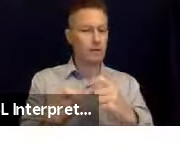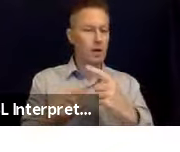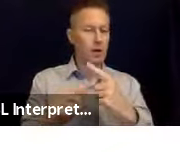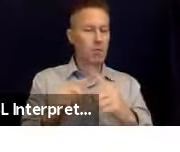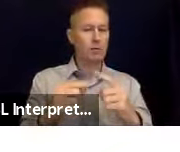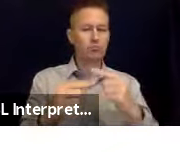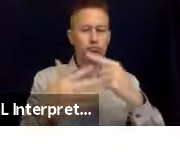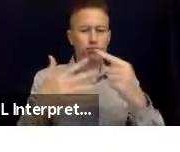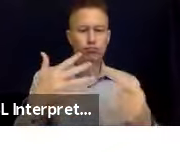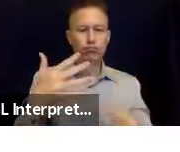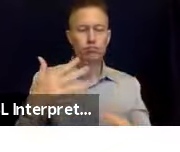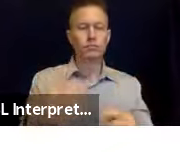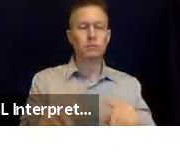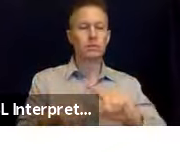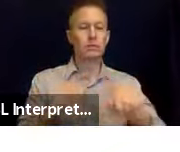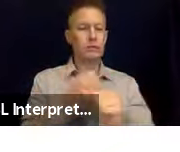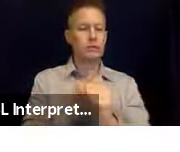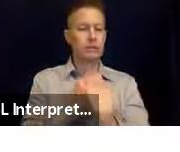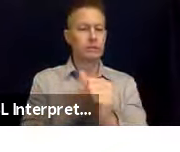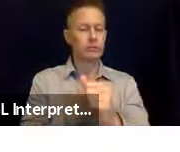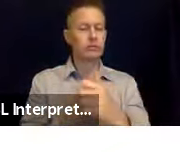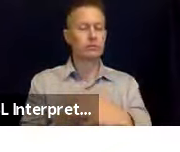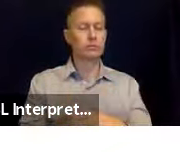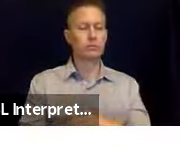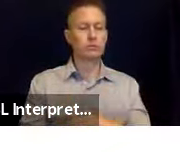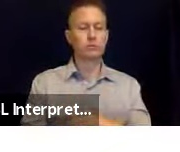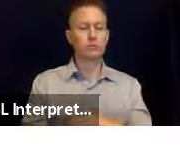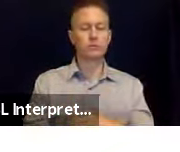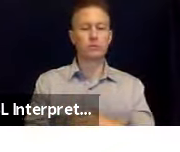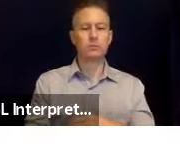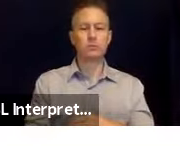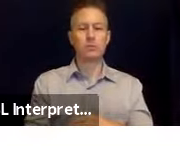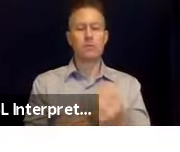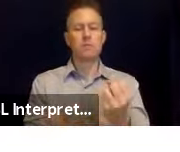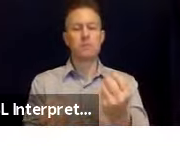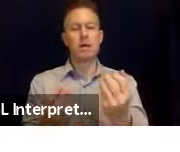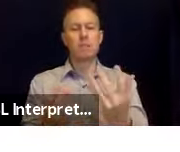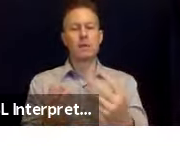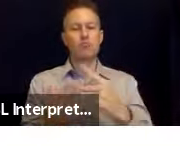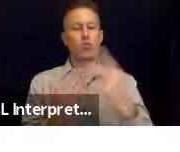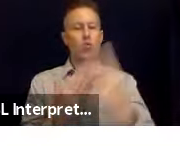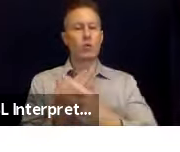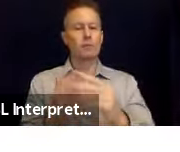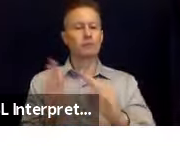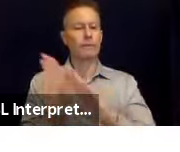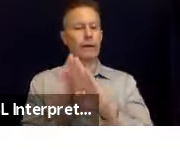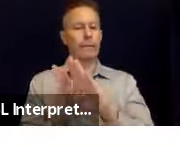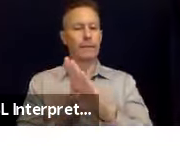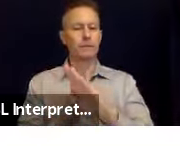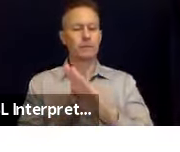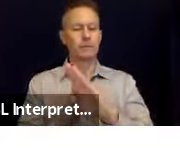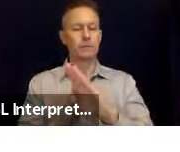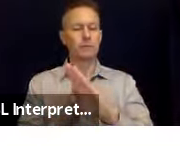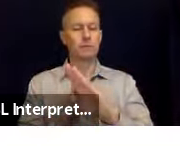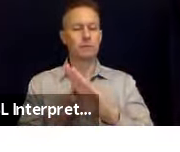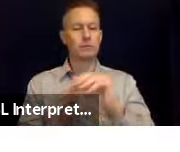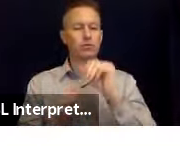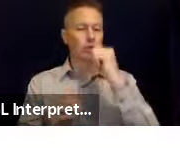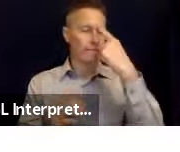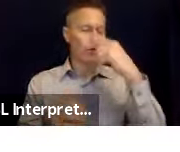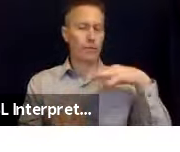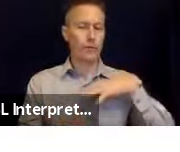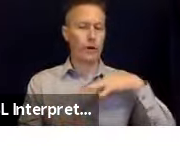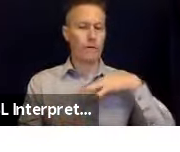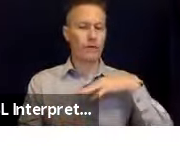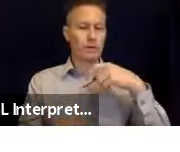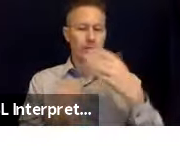different hazards on many programs that they've developed. It's a nonprofit out of Southern California, we